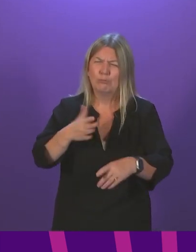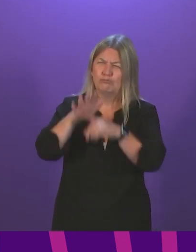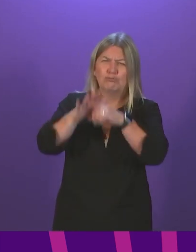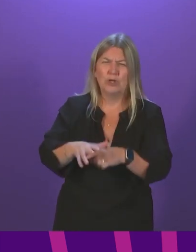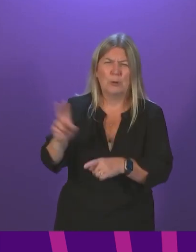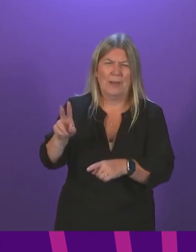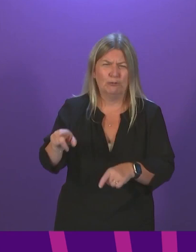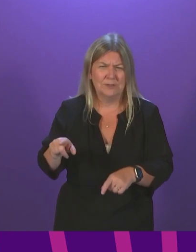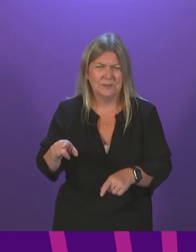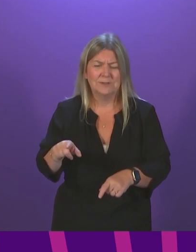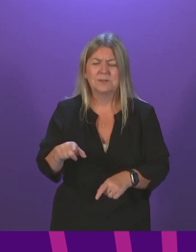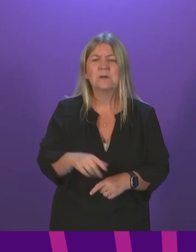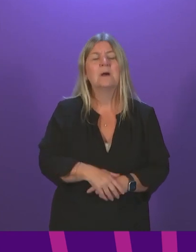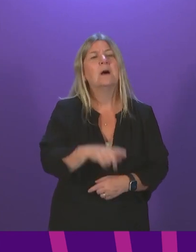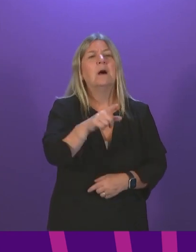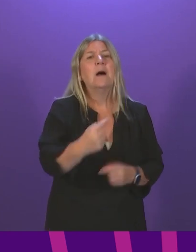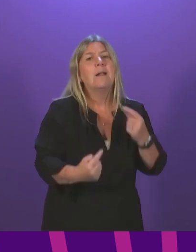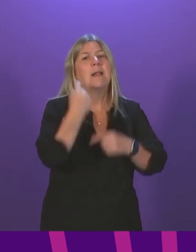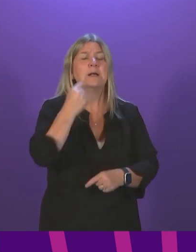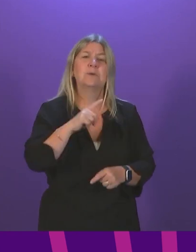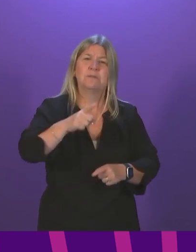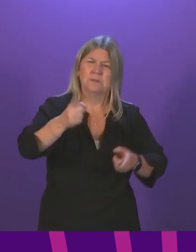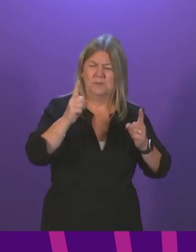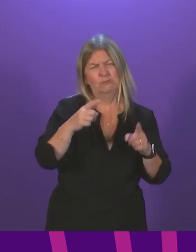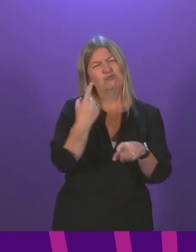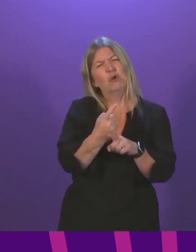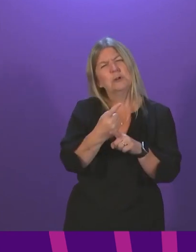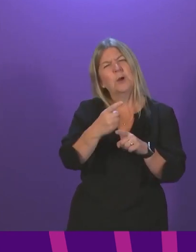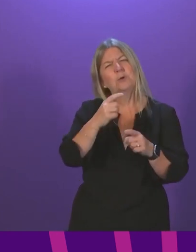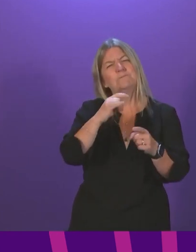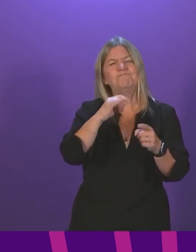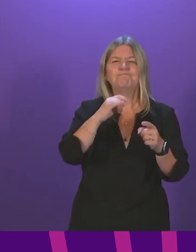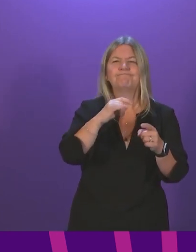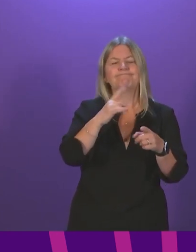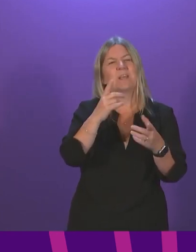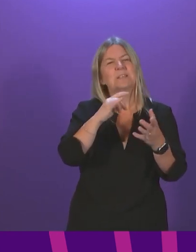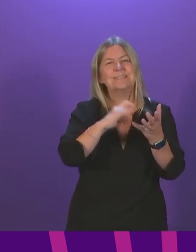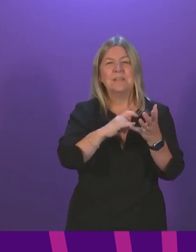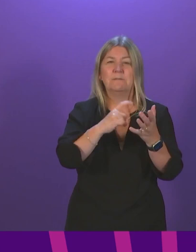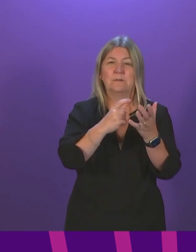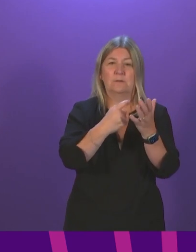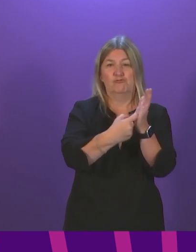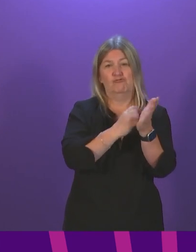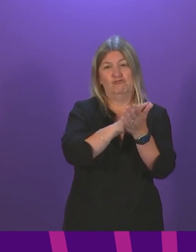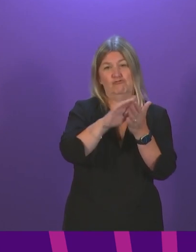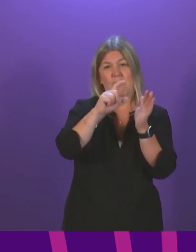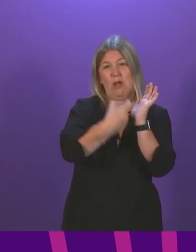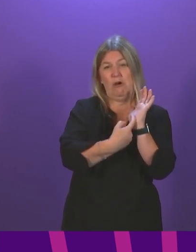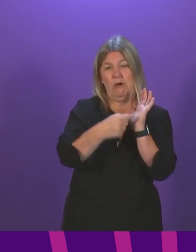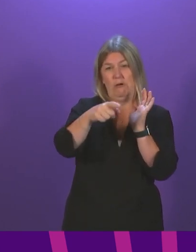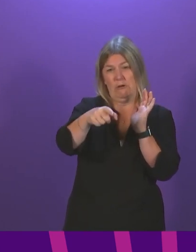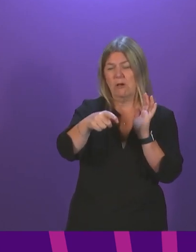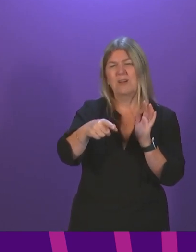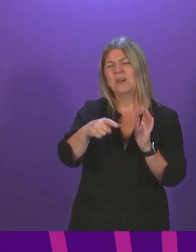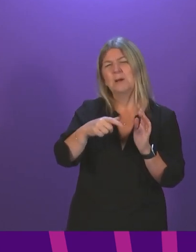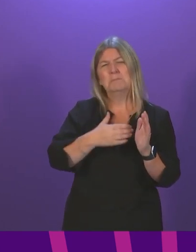week the First Minister lent into the words of Professor Stephen Reicher to justify this ID card scheme, but he is actually against it. She